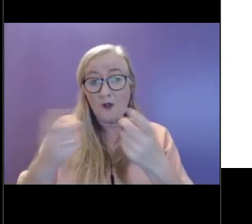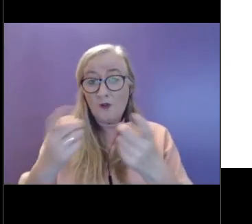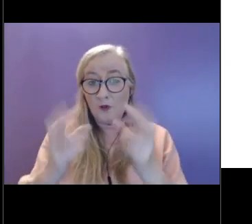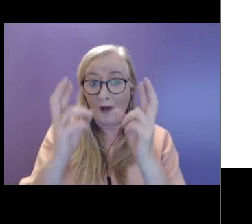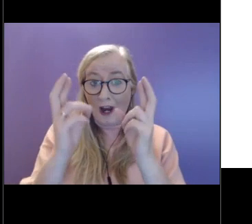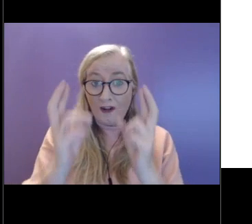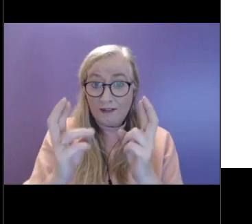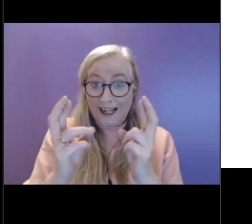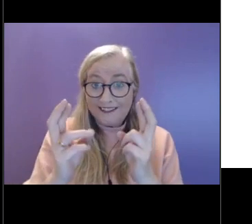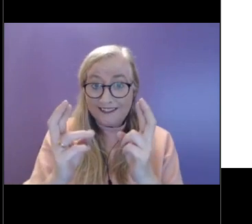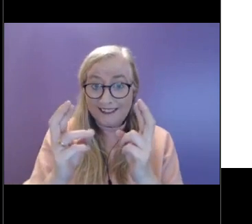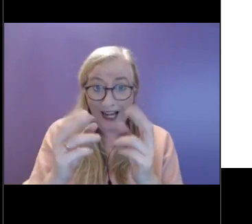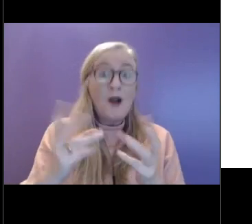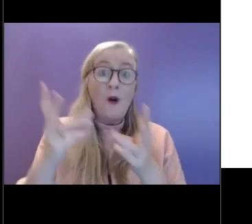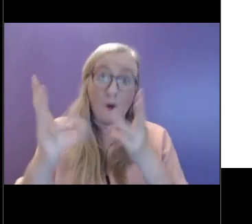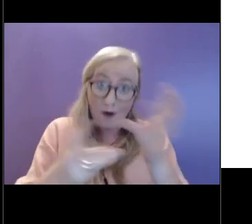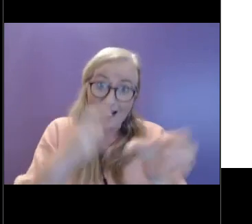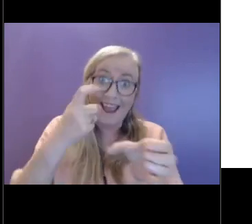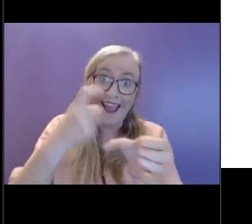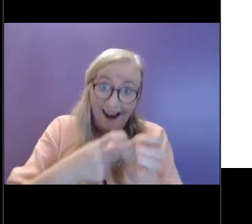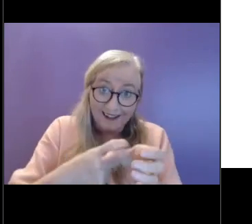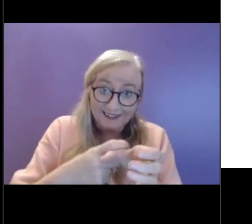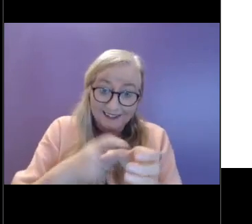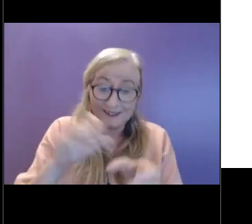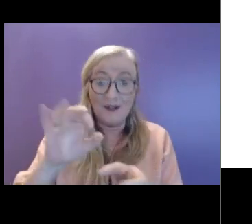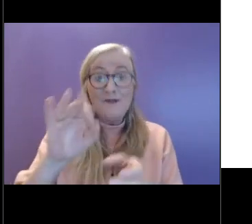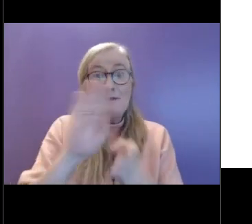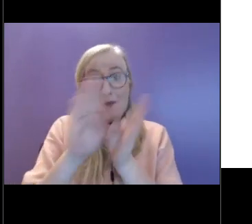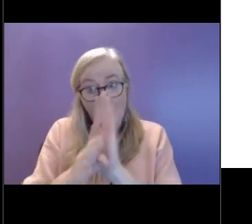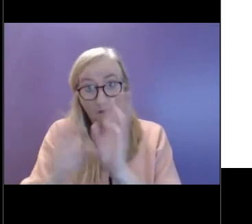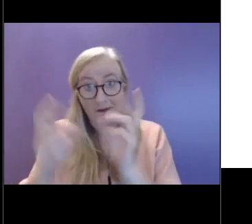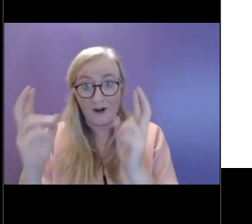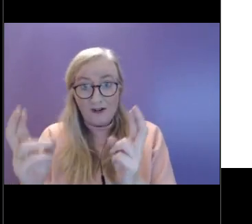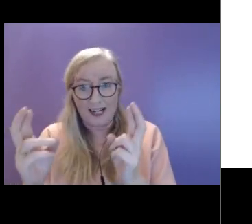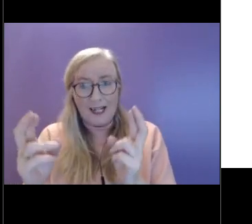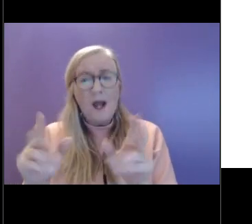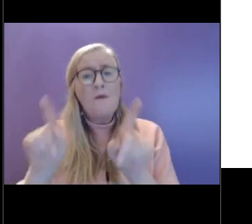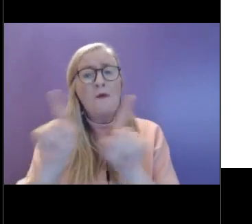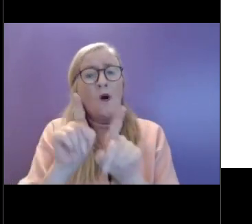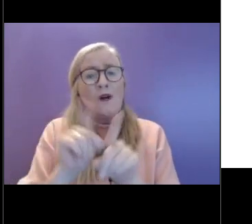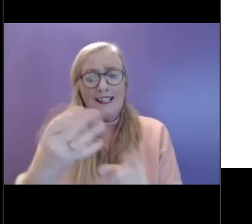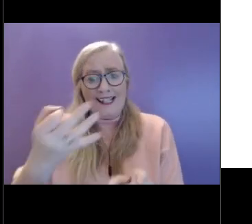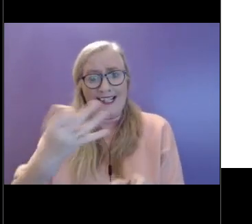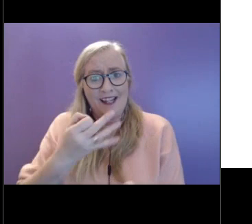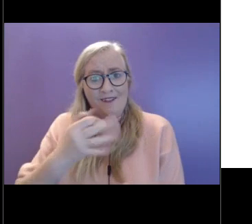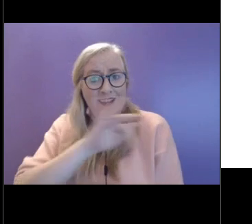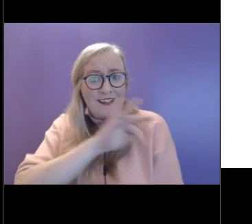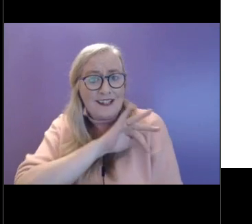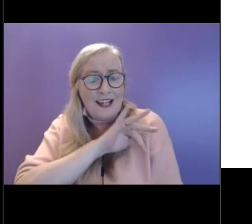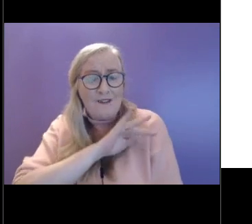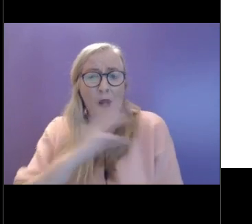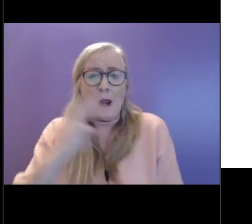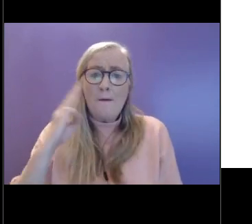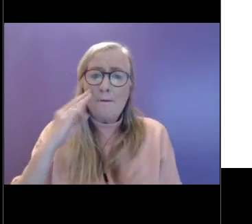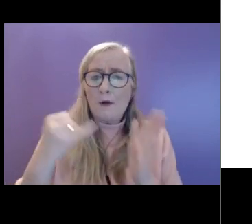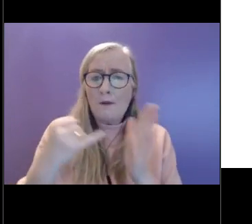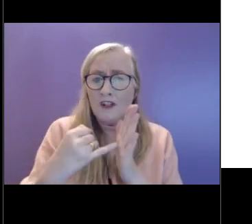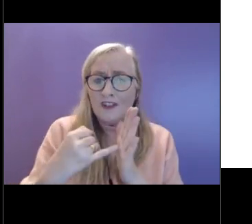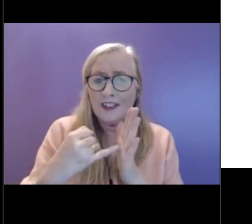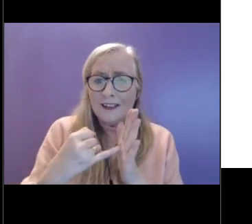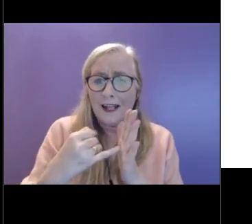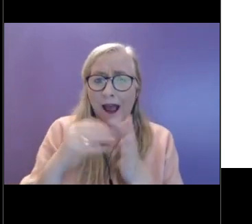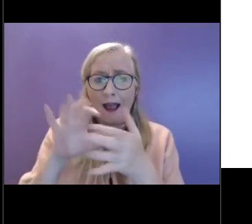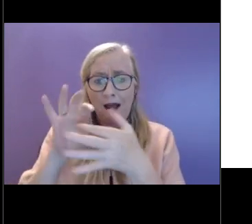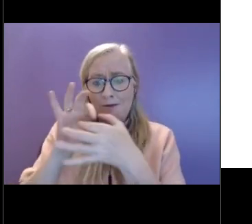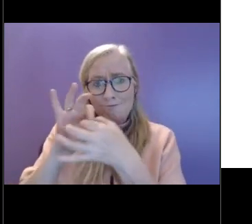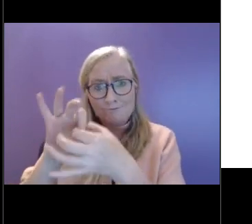really hard to get it right a third of the time. And we need to also give ourselves permission to be misattuned or even